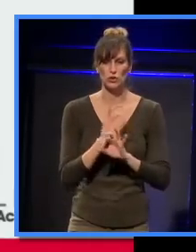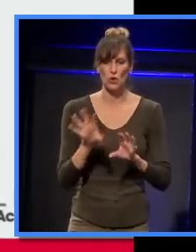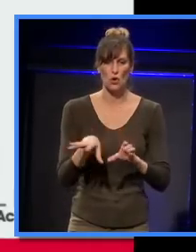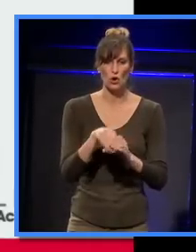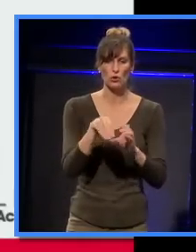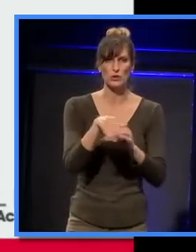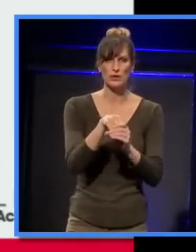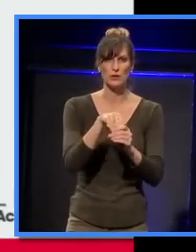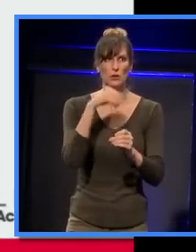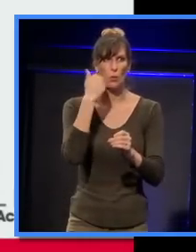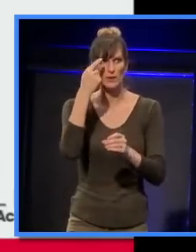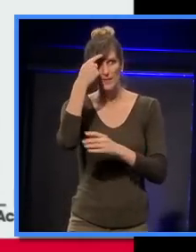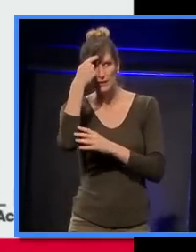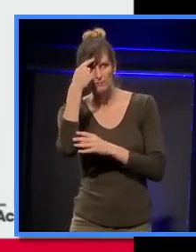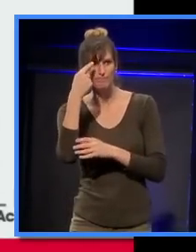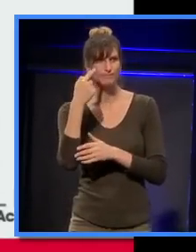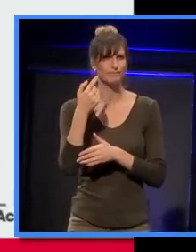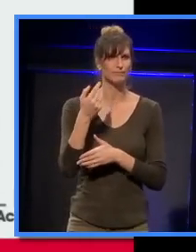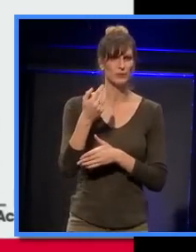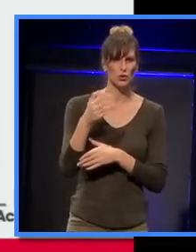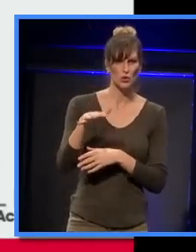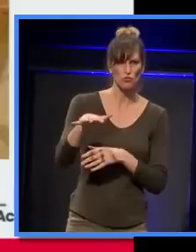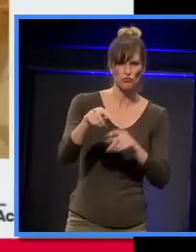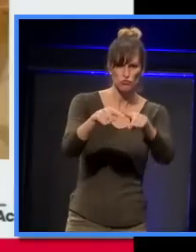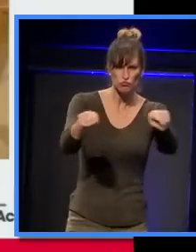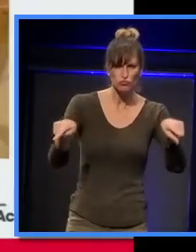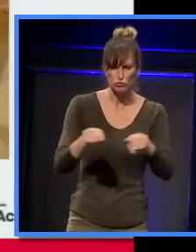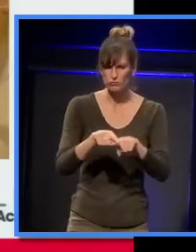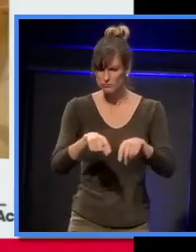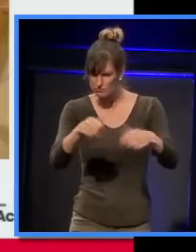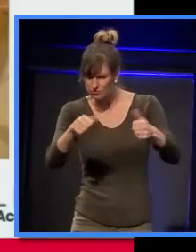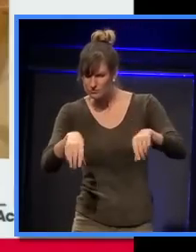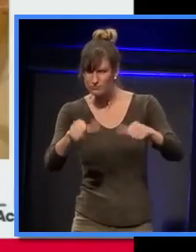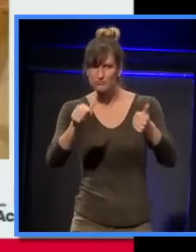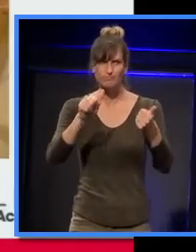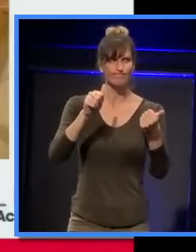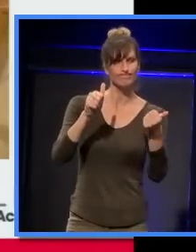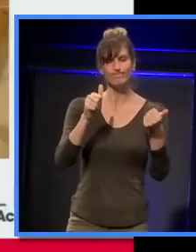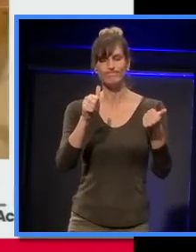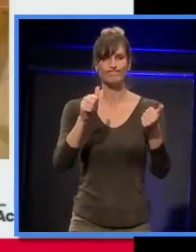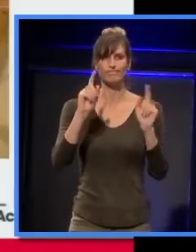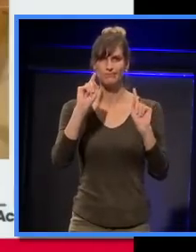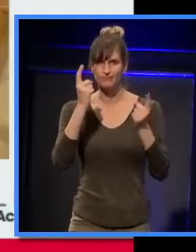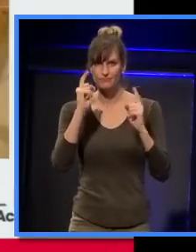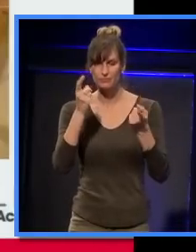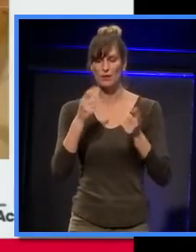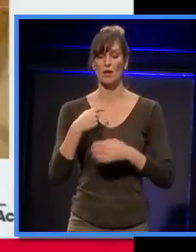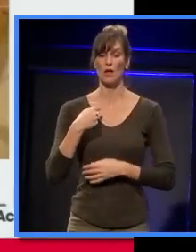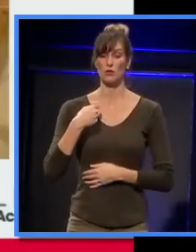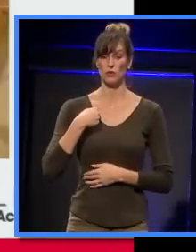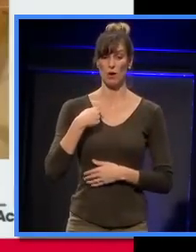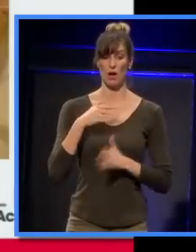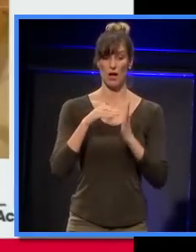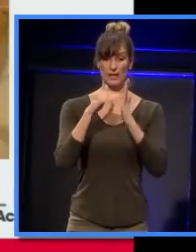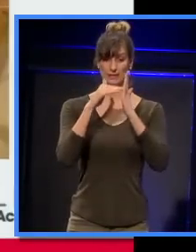extremely worried about how this room was going to perform. And I sat down in the